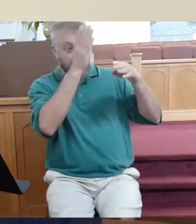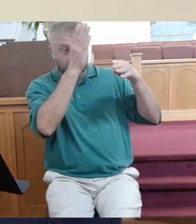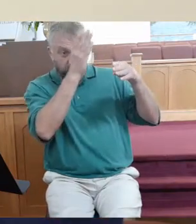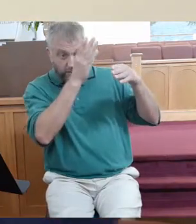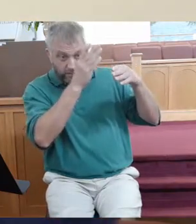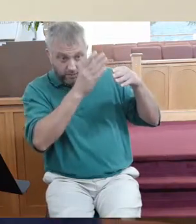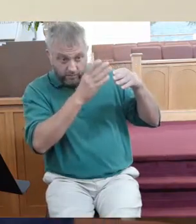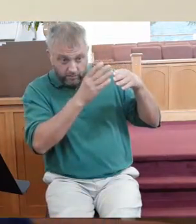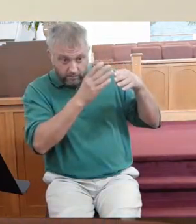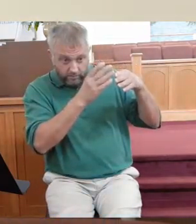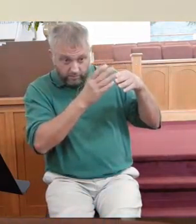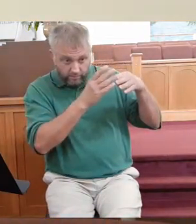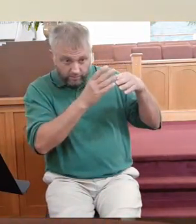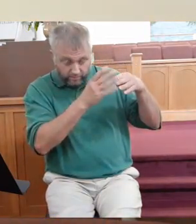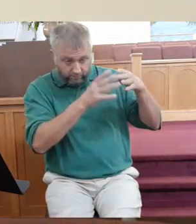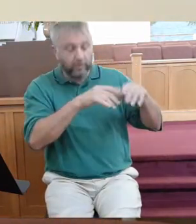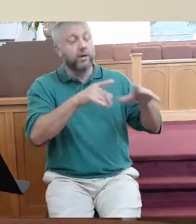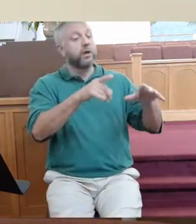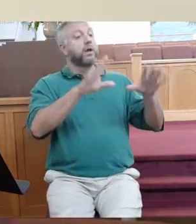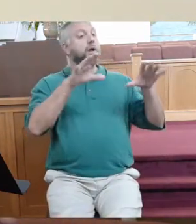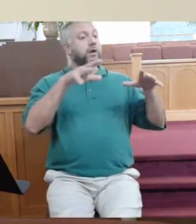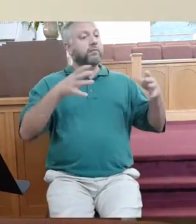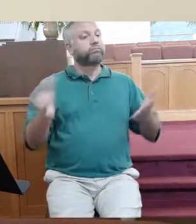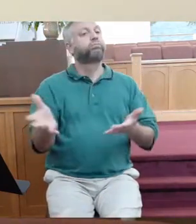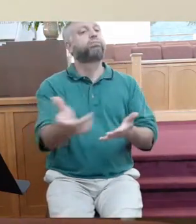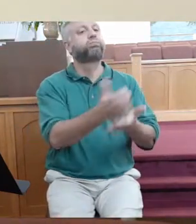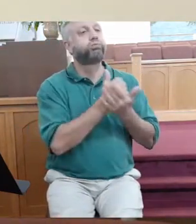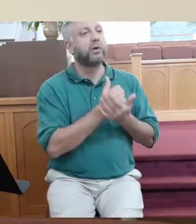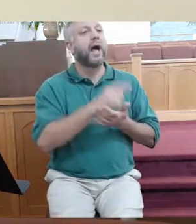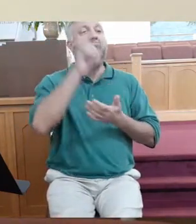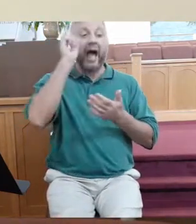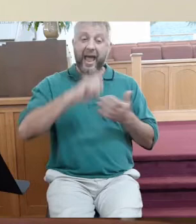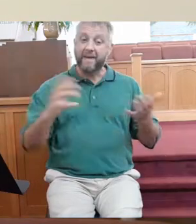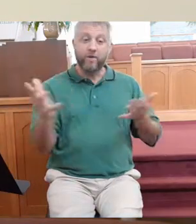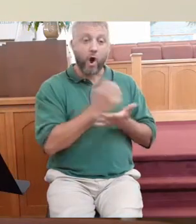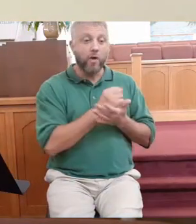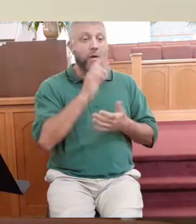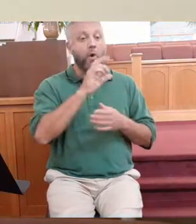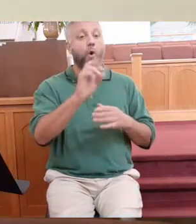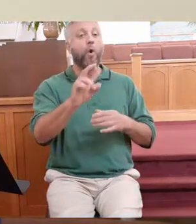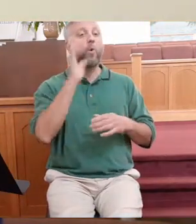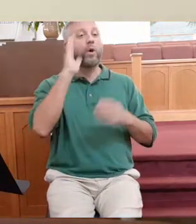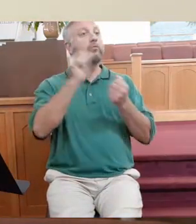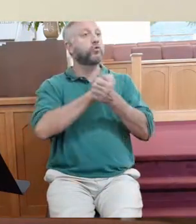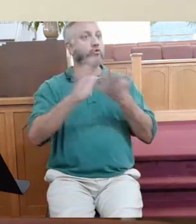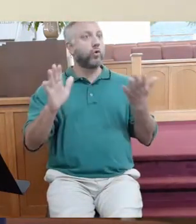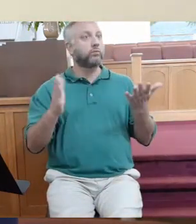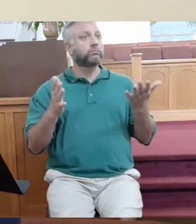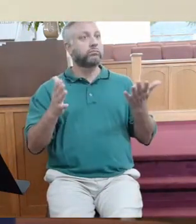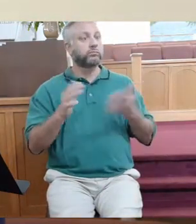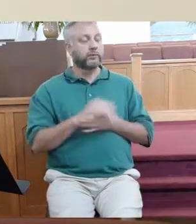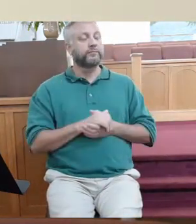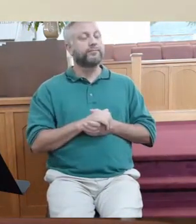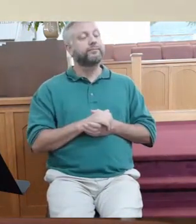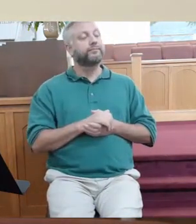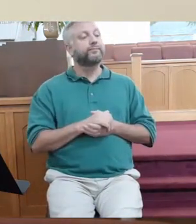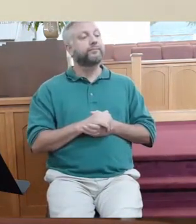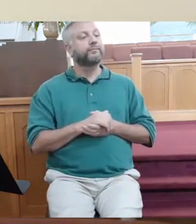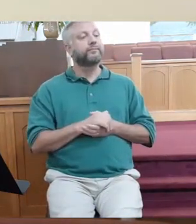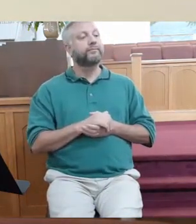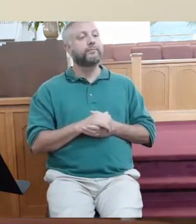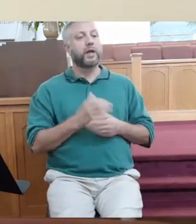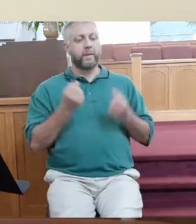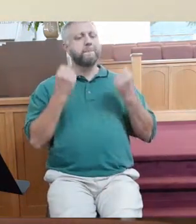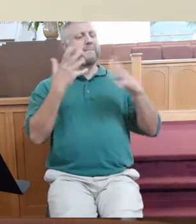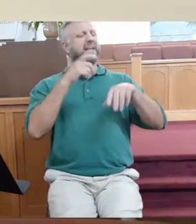time, the rainy season destroys the crop. Why does that matter? Because there were lots of farmers and landowners that would go into